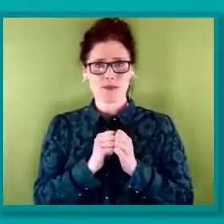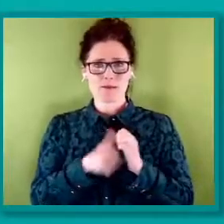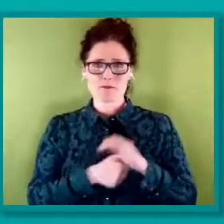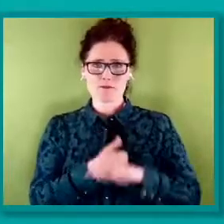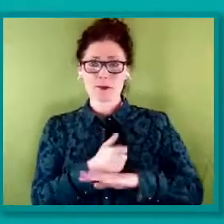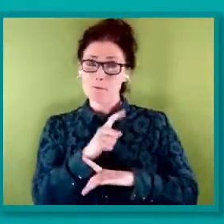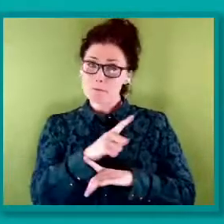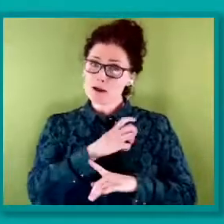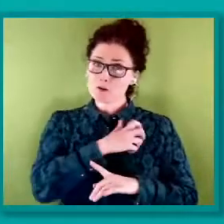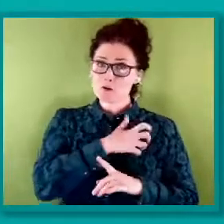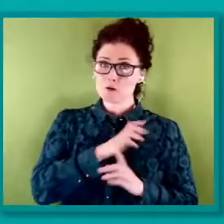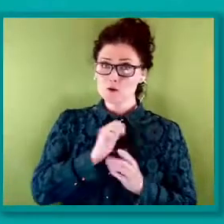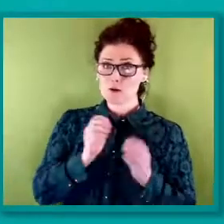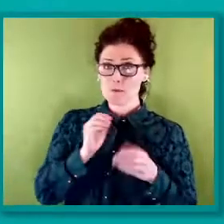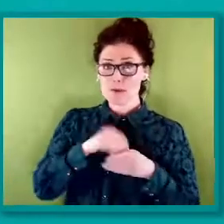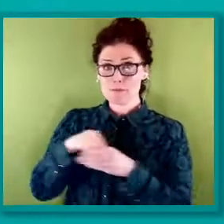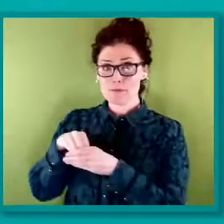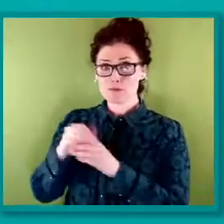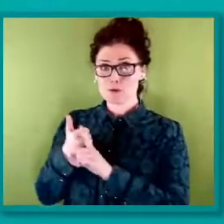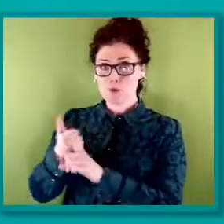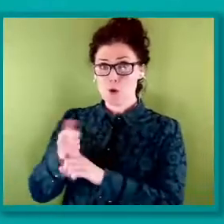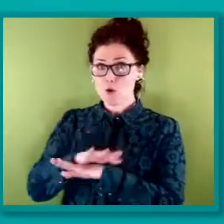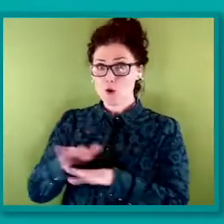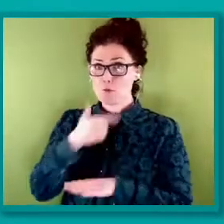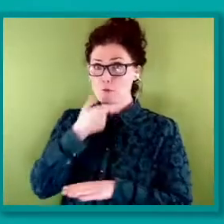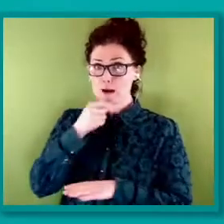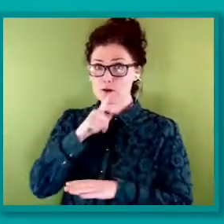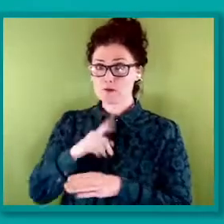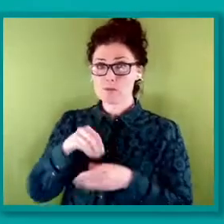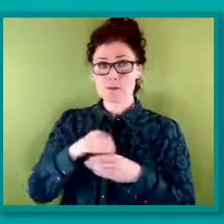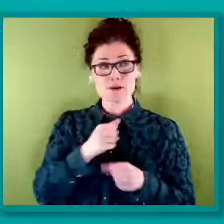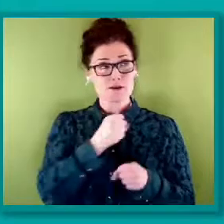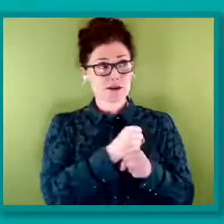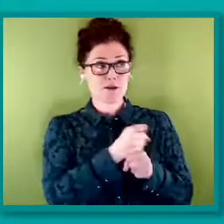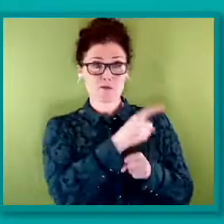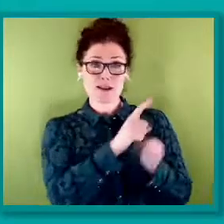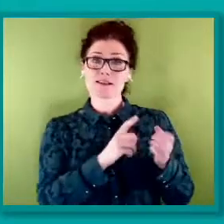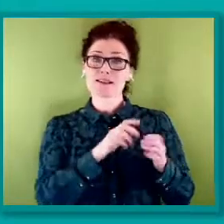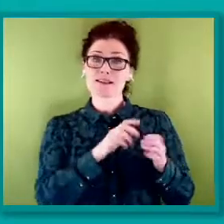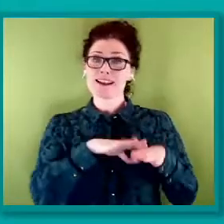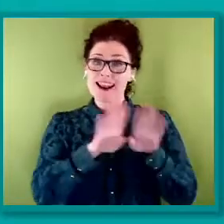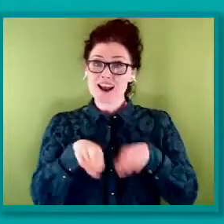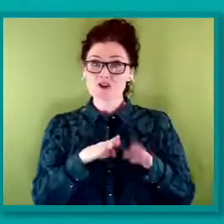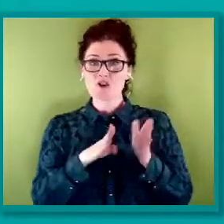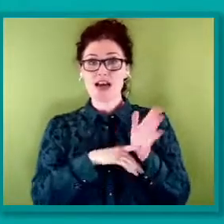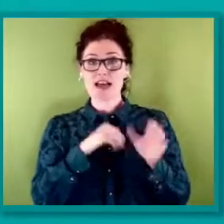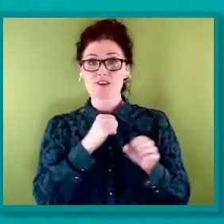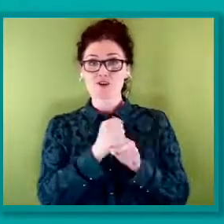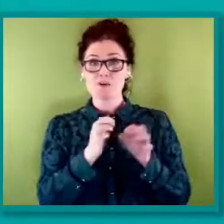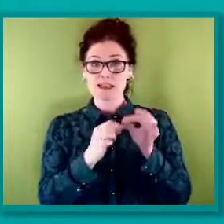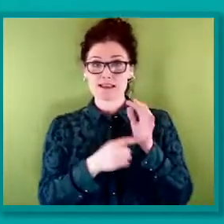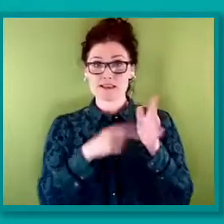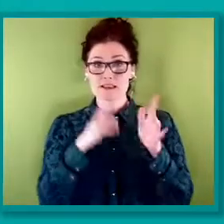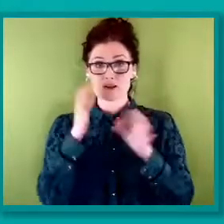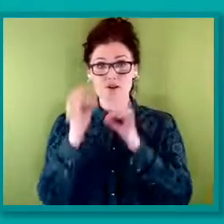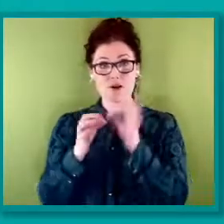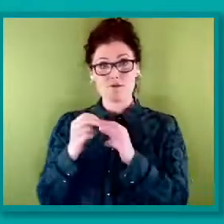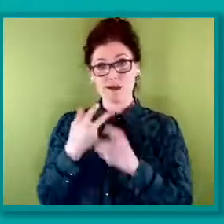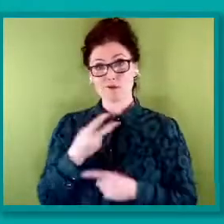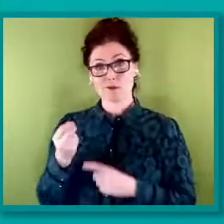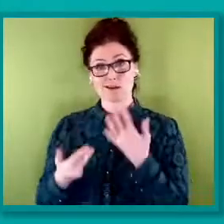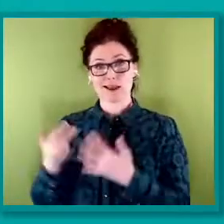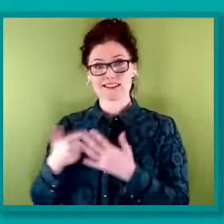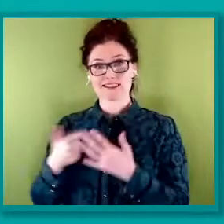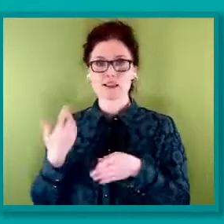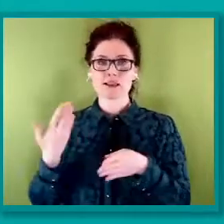members, the government's national LGBT survey found in 2018 that employment rates were considerably